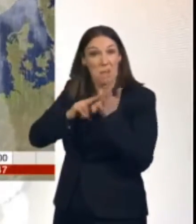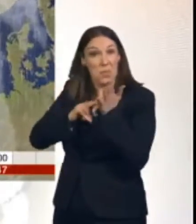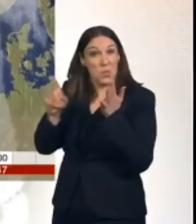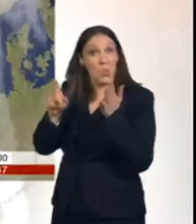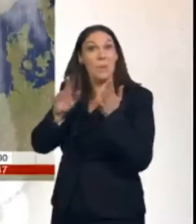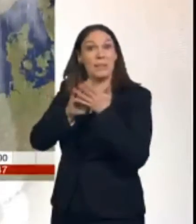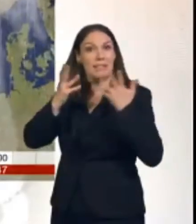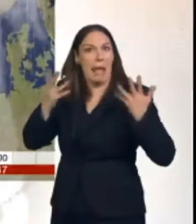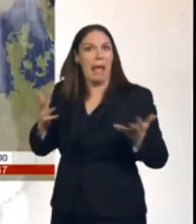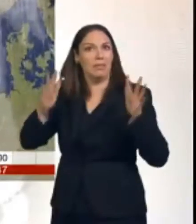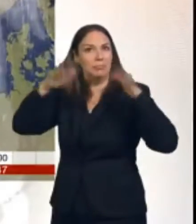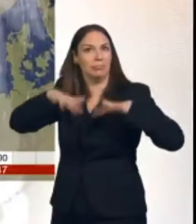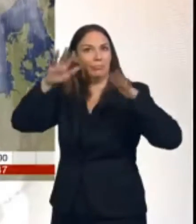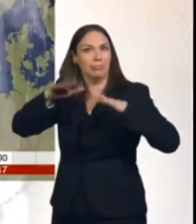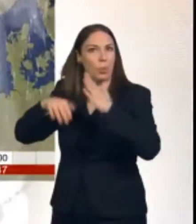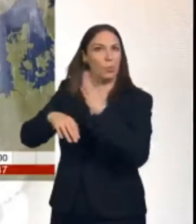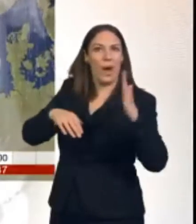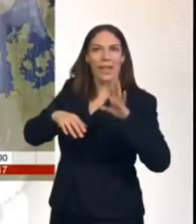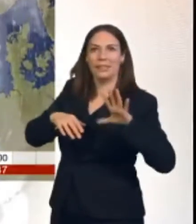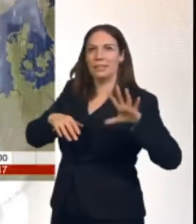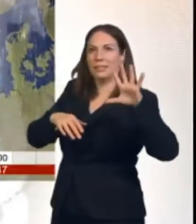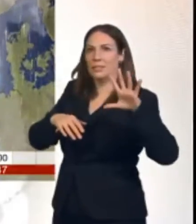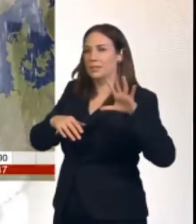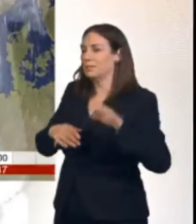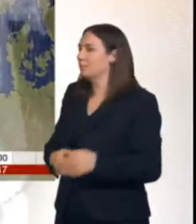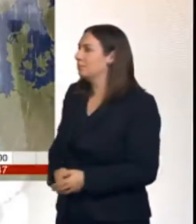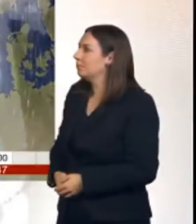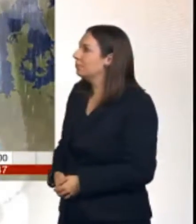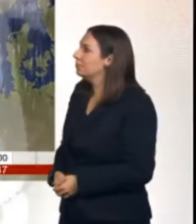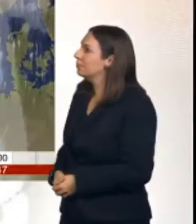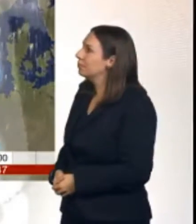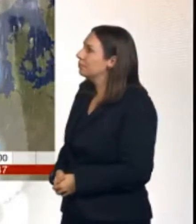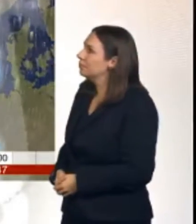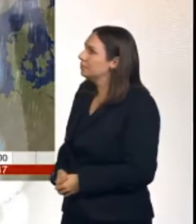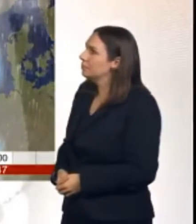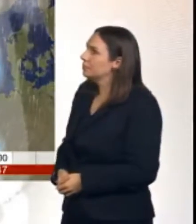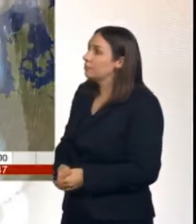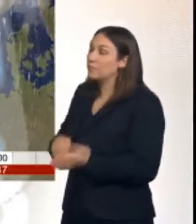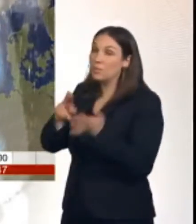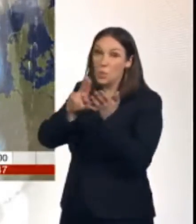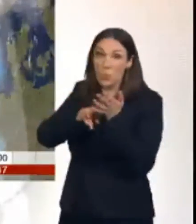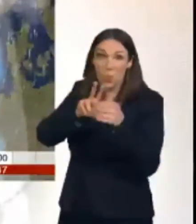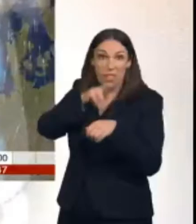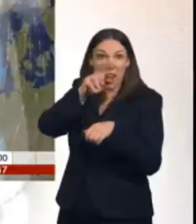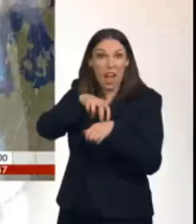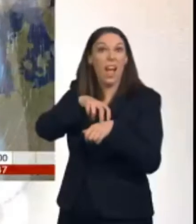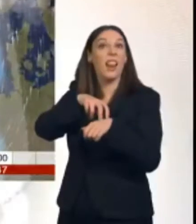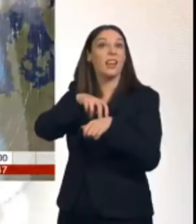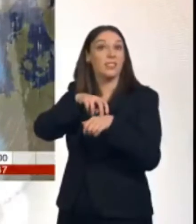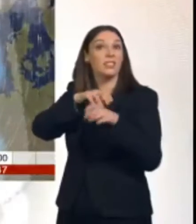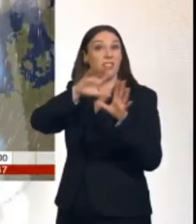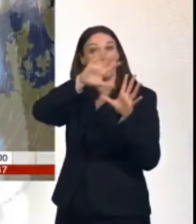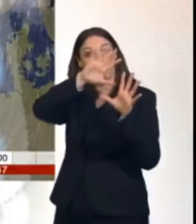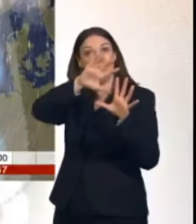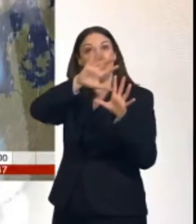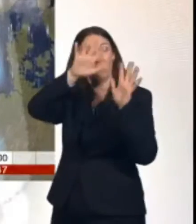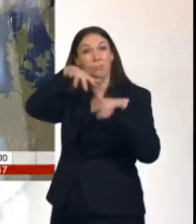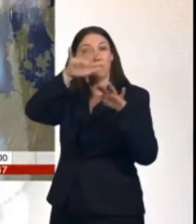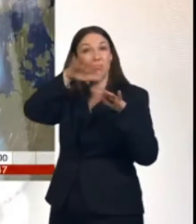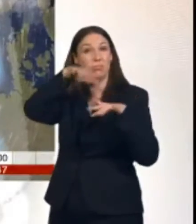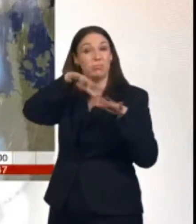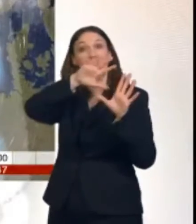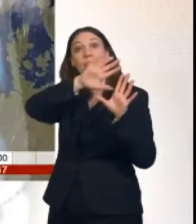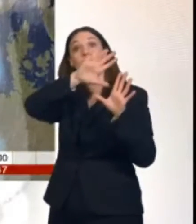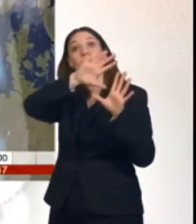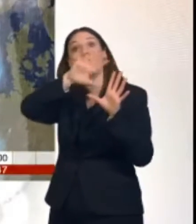once again. Showers further south, bit of sunshine in between, but more persistent rain later this morning, Northern Ireland and into the afternoon. That spreads across a good part of